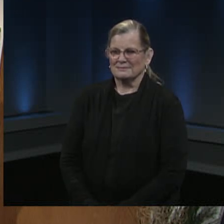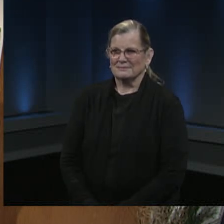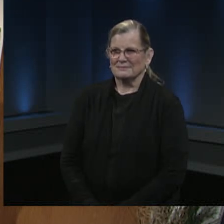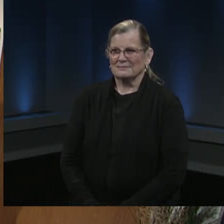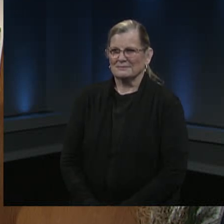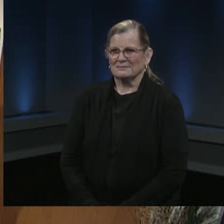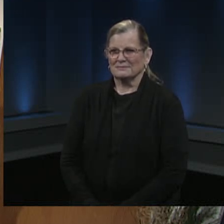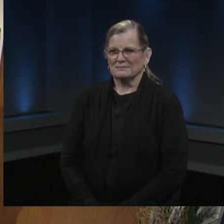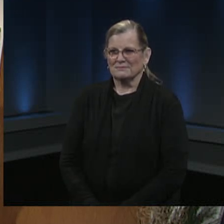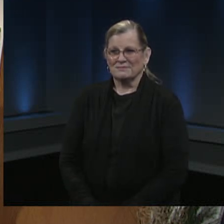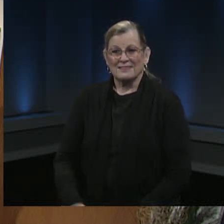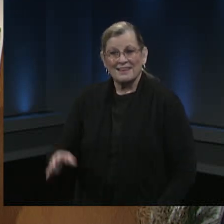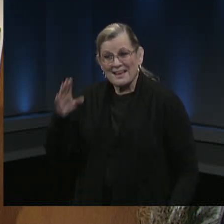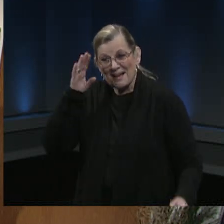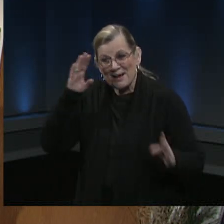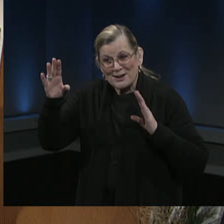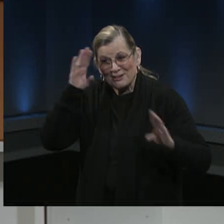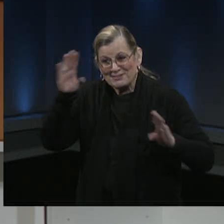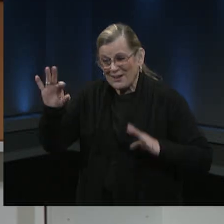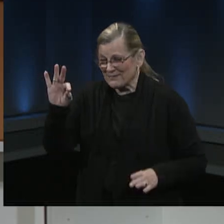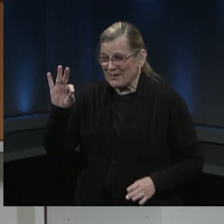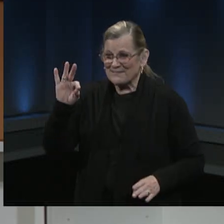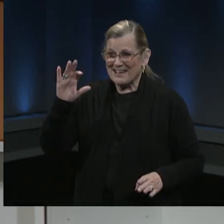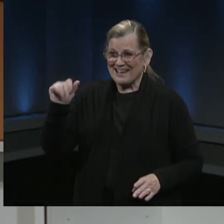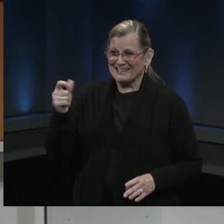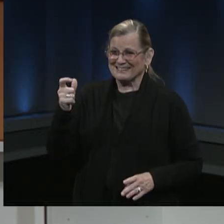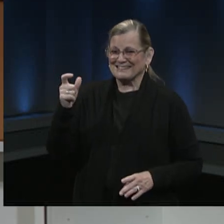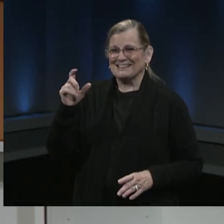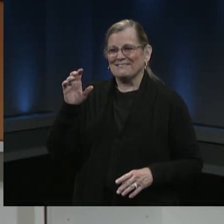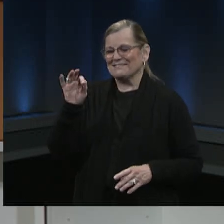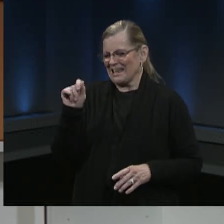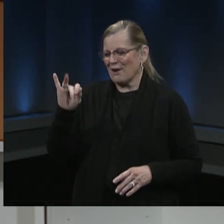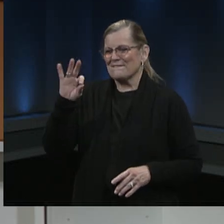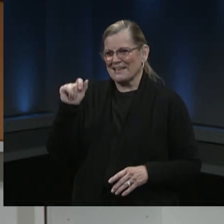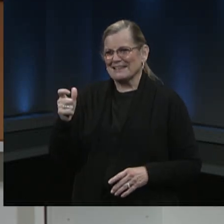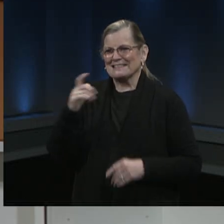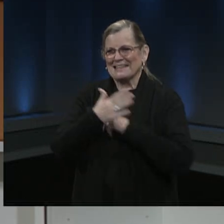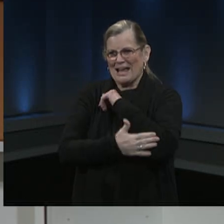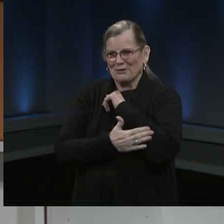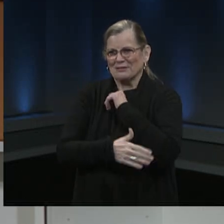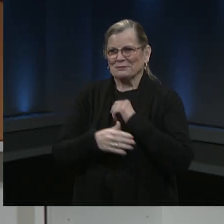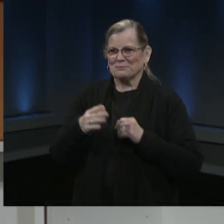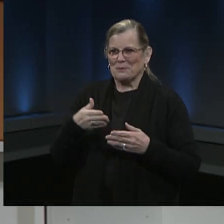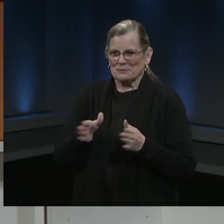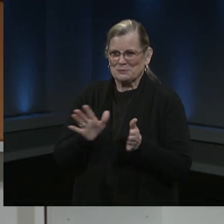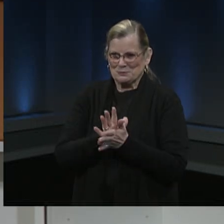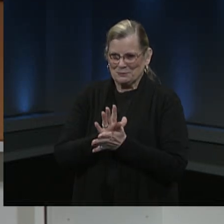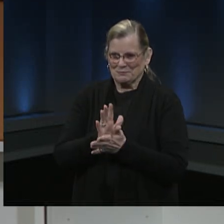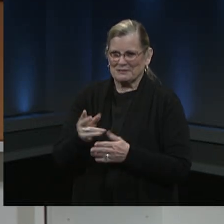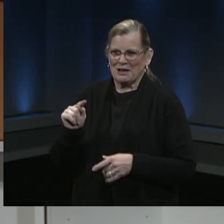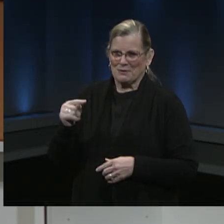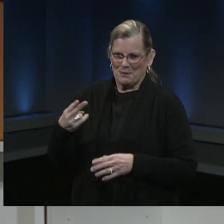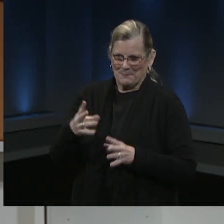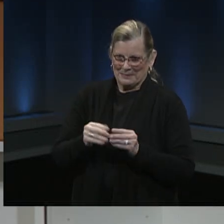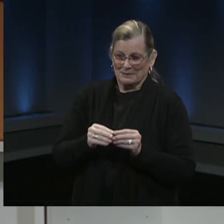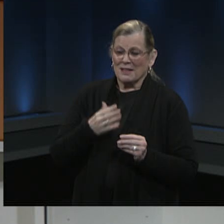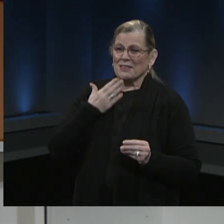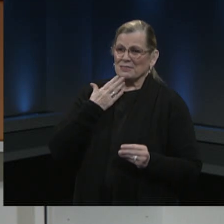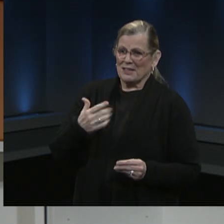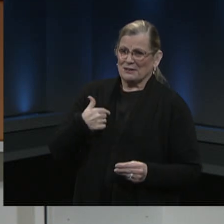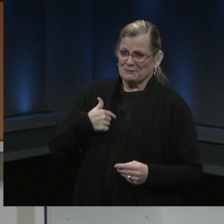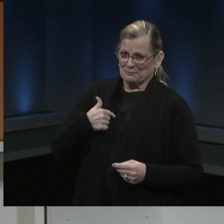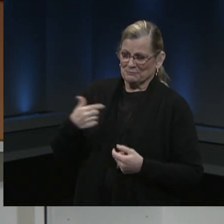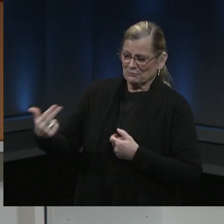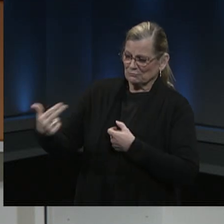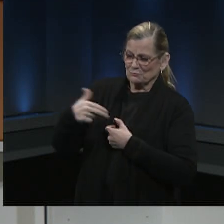Hello, Fairfax County Public Schools. I'm Dr. Braebrand, Superintendent. Thank you for joining us this evening for our second